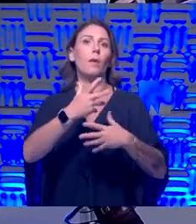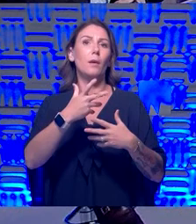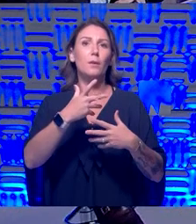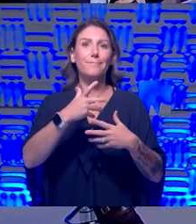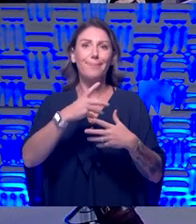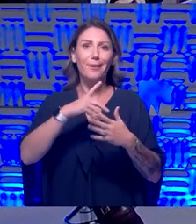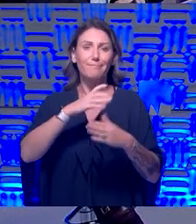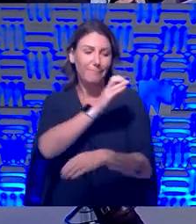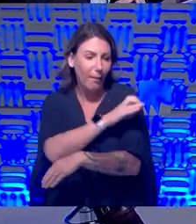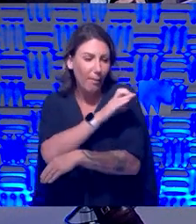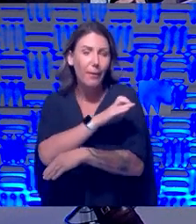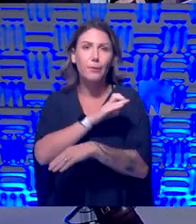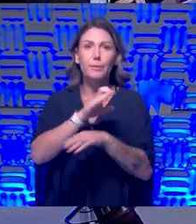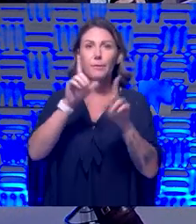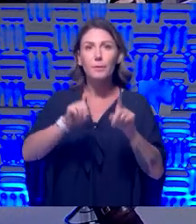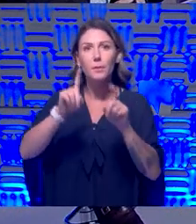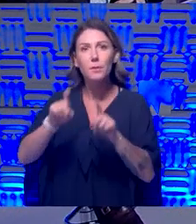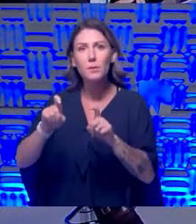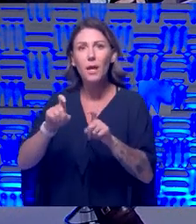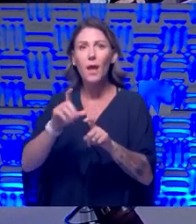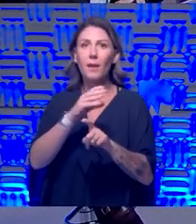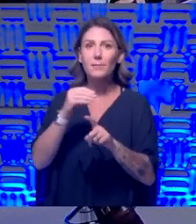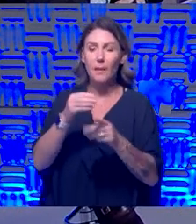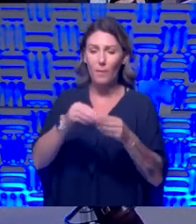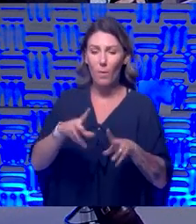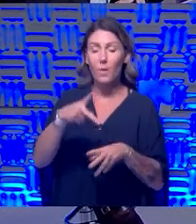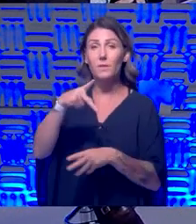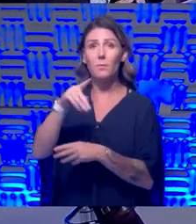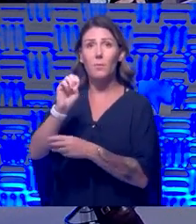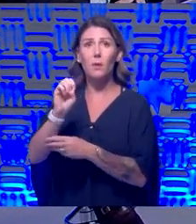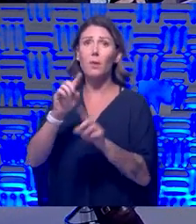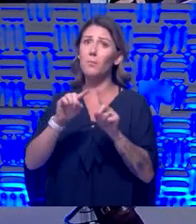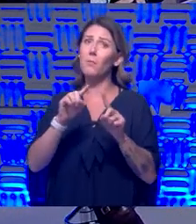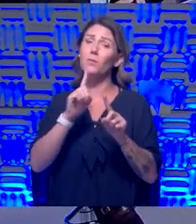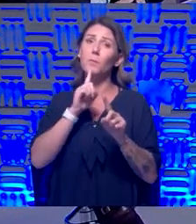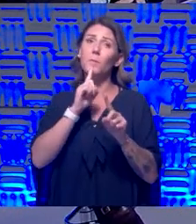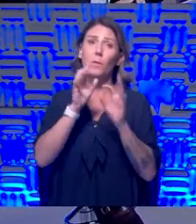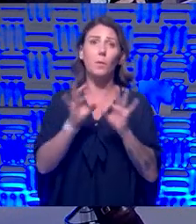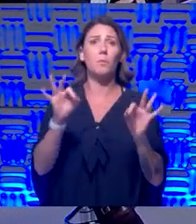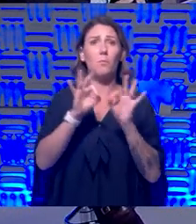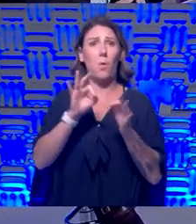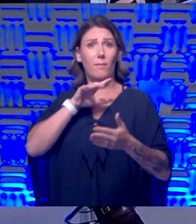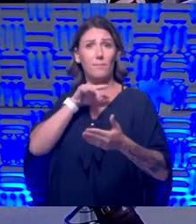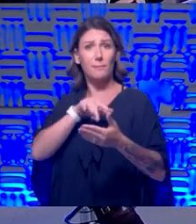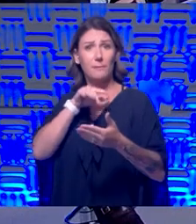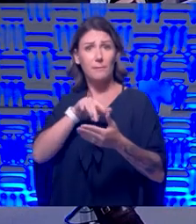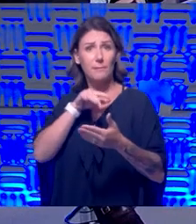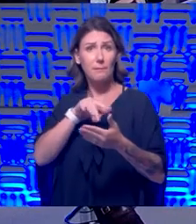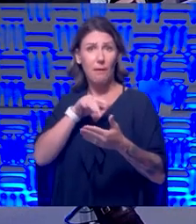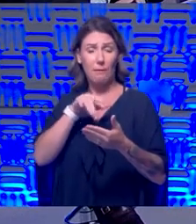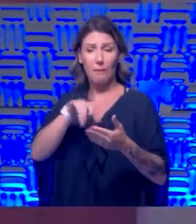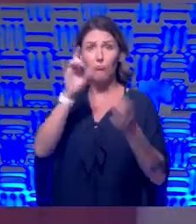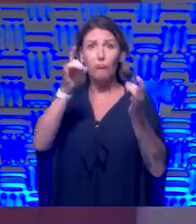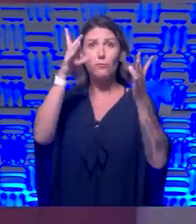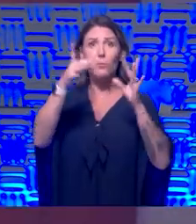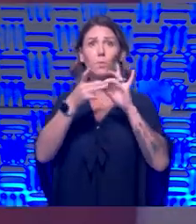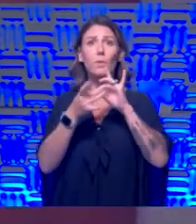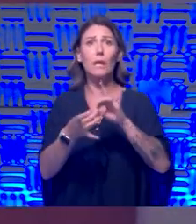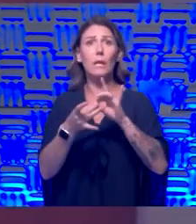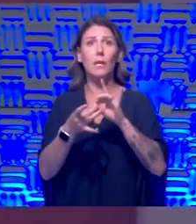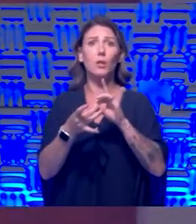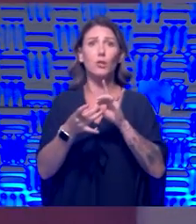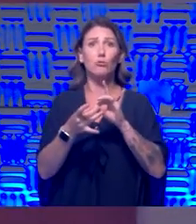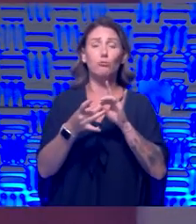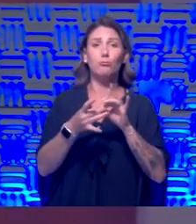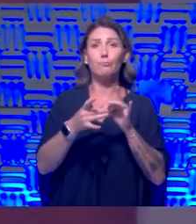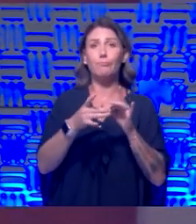for a research subject, but it's still so important to study the effects of this crisis on patients with Alzheimer's. Yeah. So, I mean,